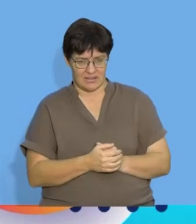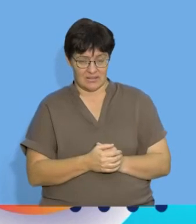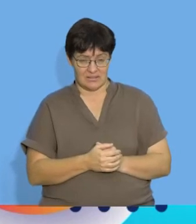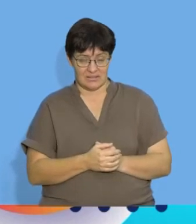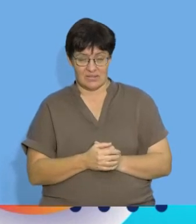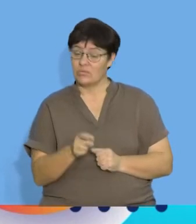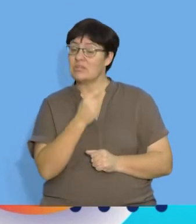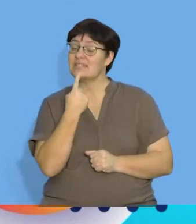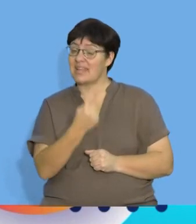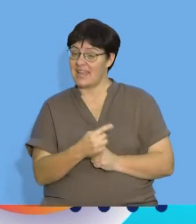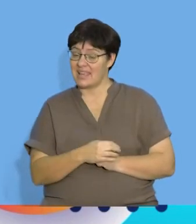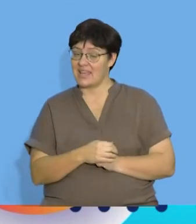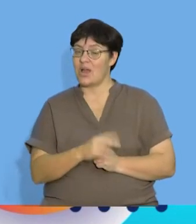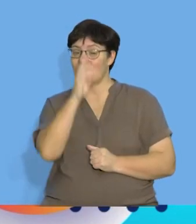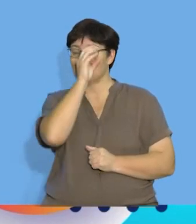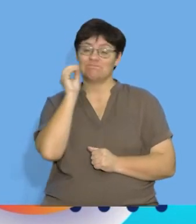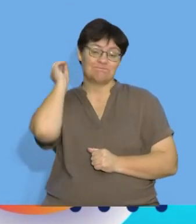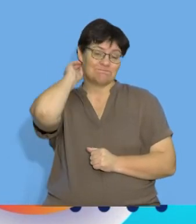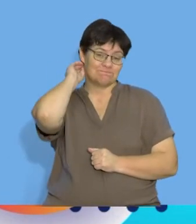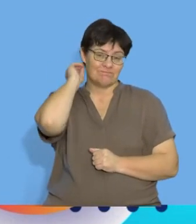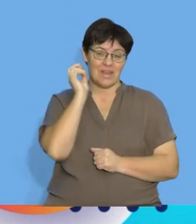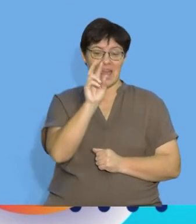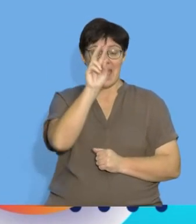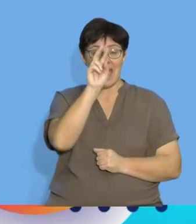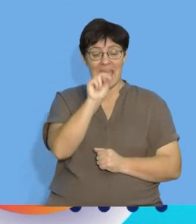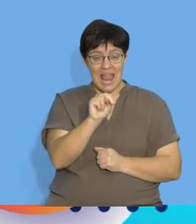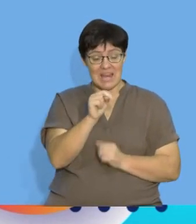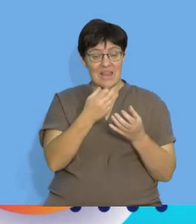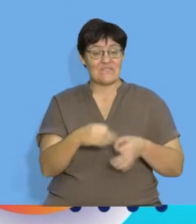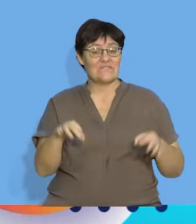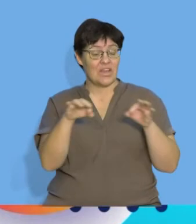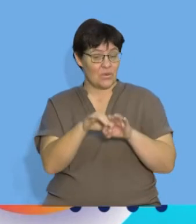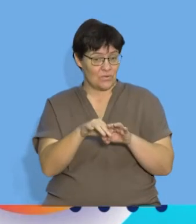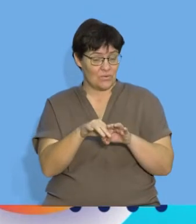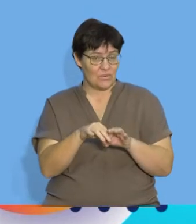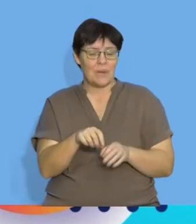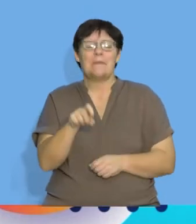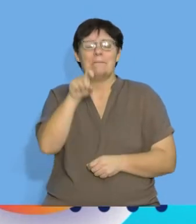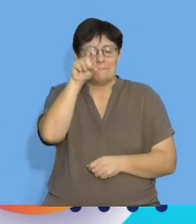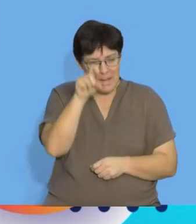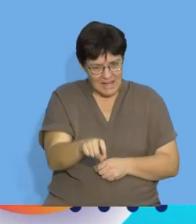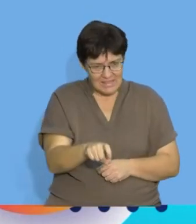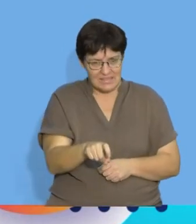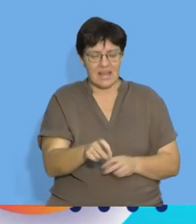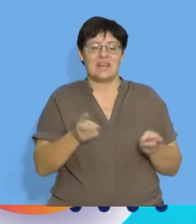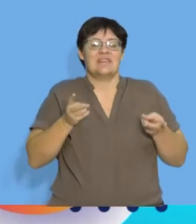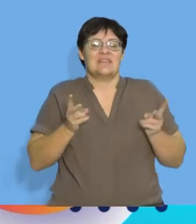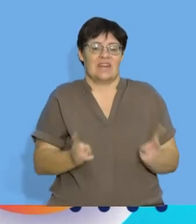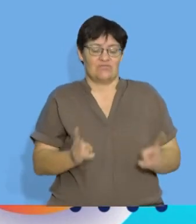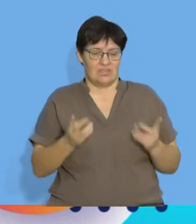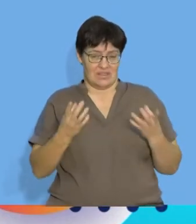I just want to point out to everyone that we have to remember for N values, it has to be a